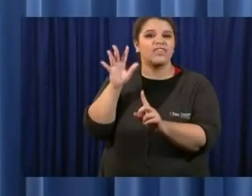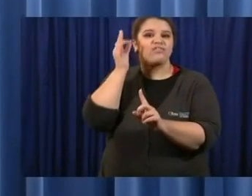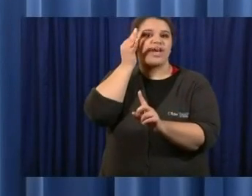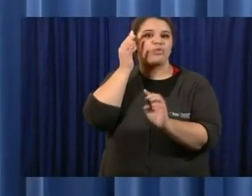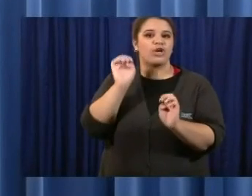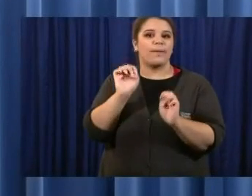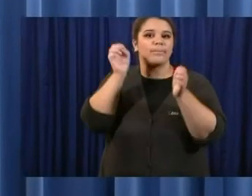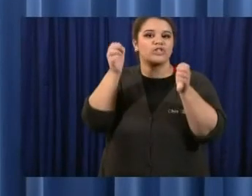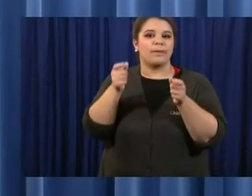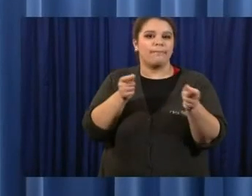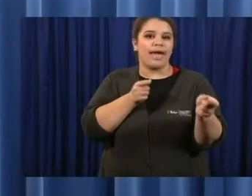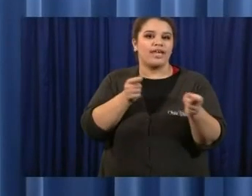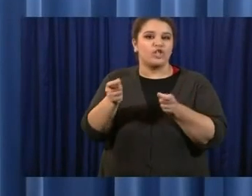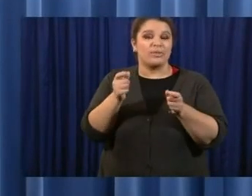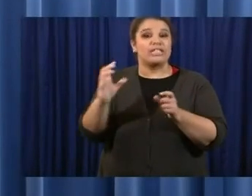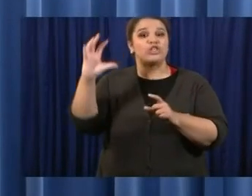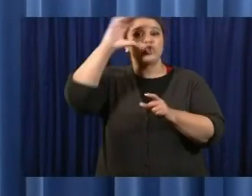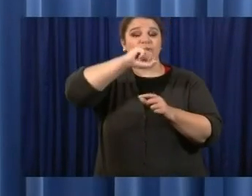will have?